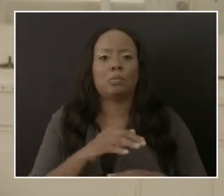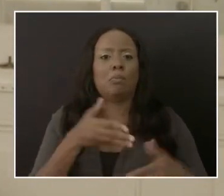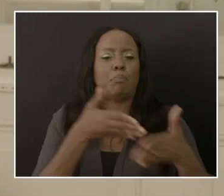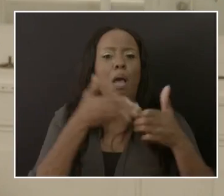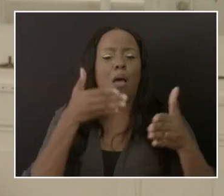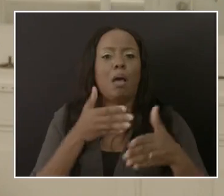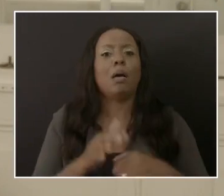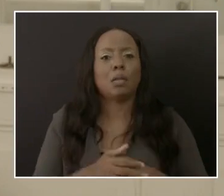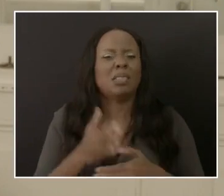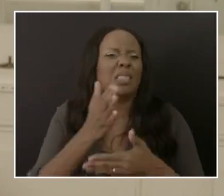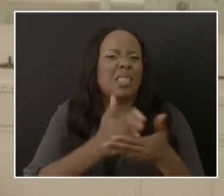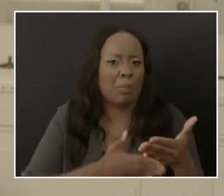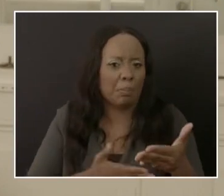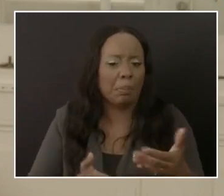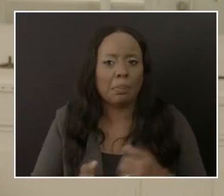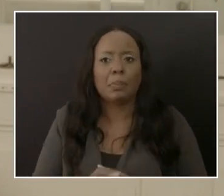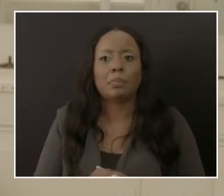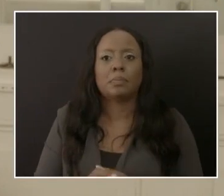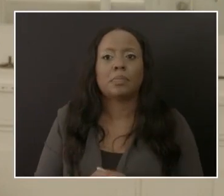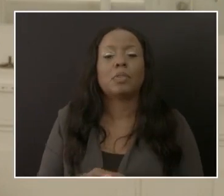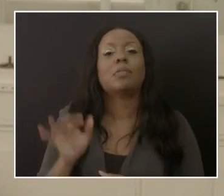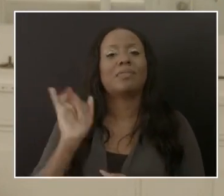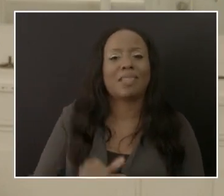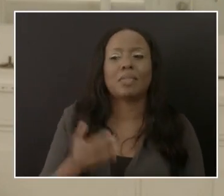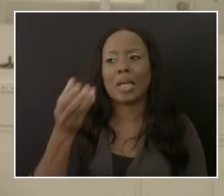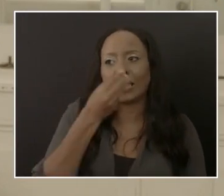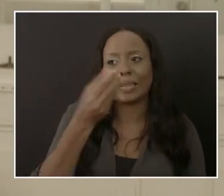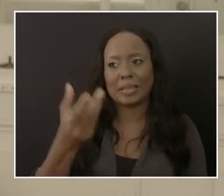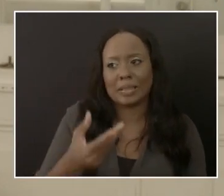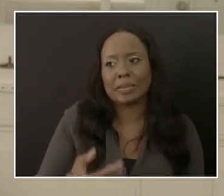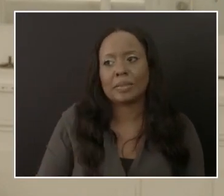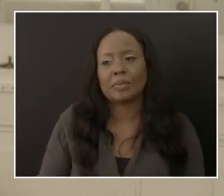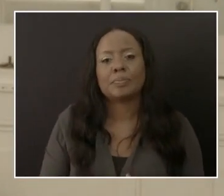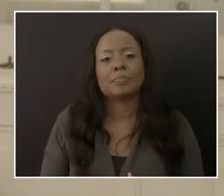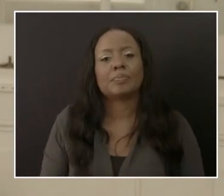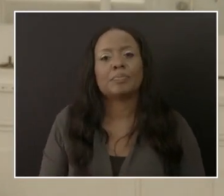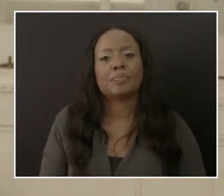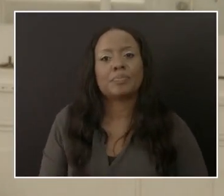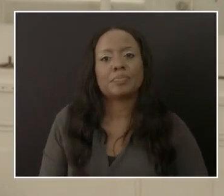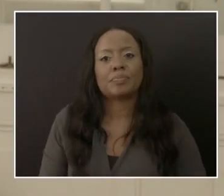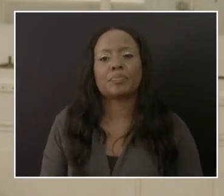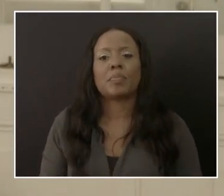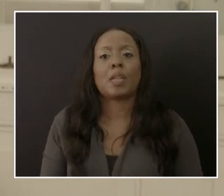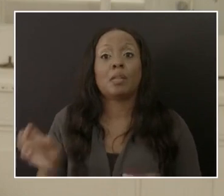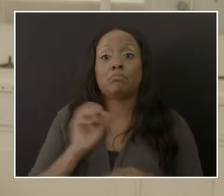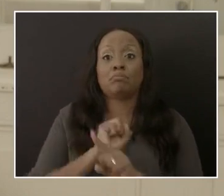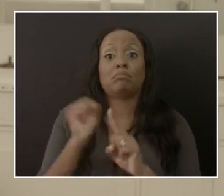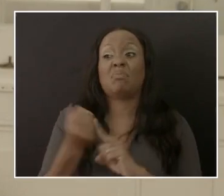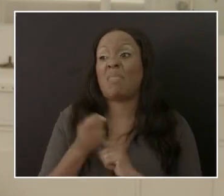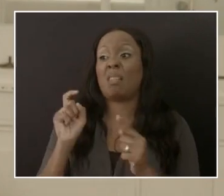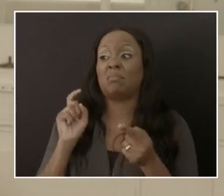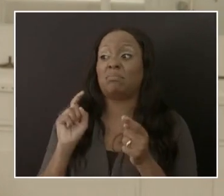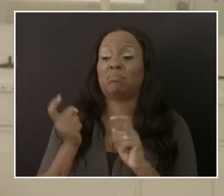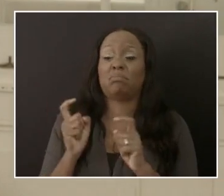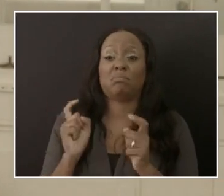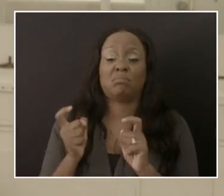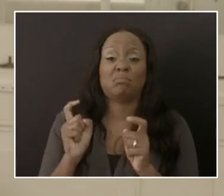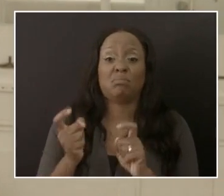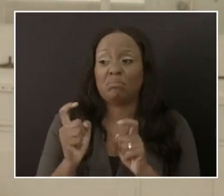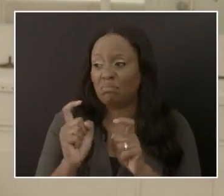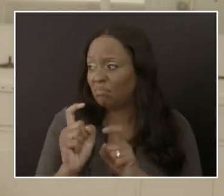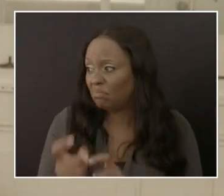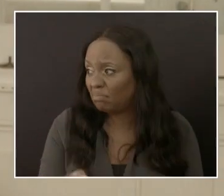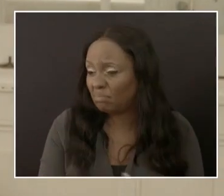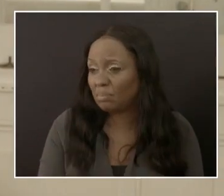So that is what I would like to say on the matter. It's an evolving situation. And